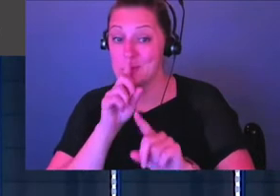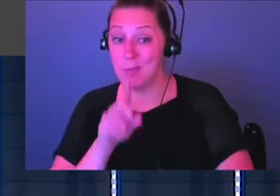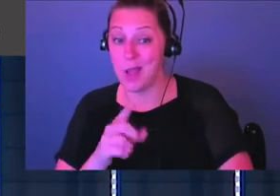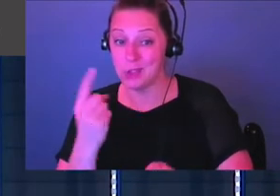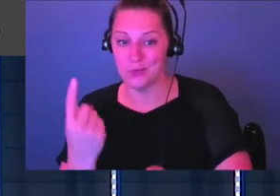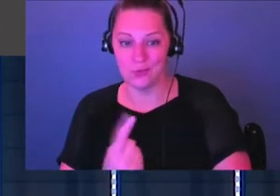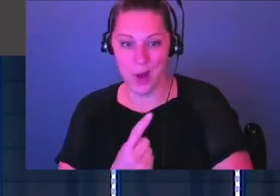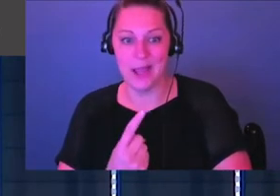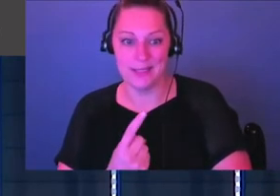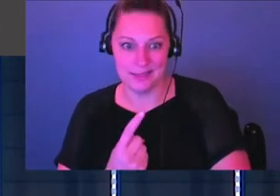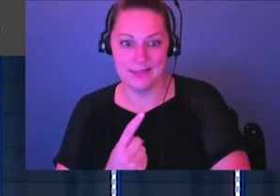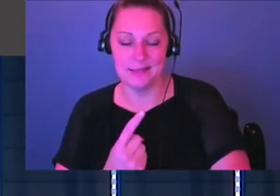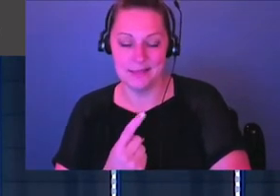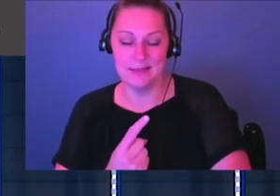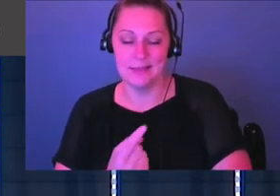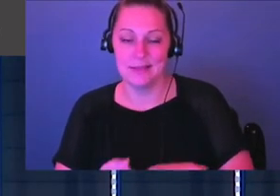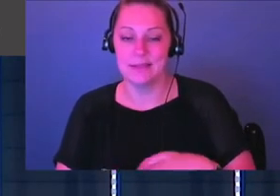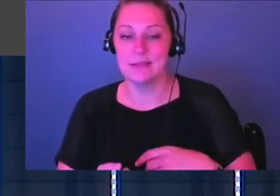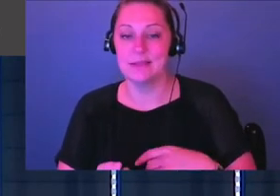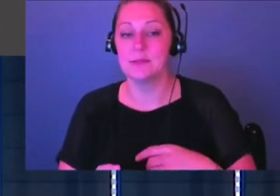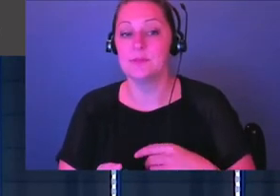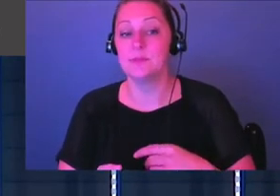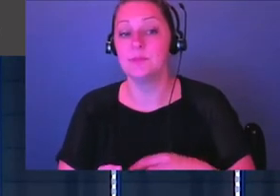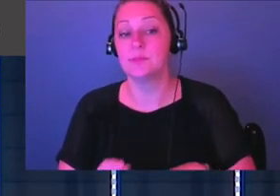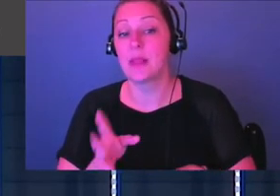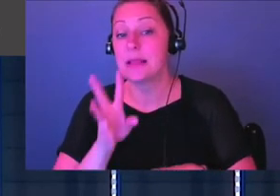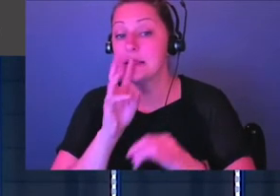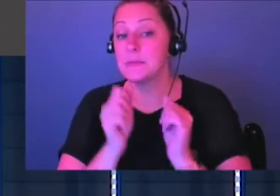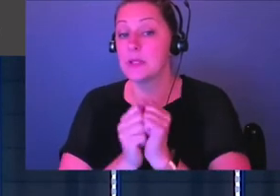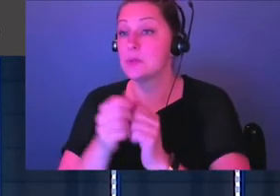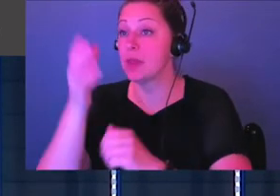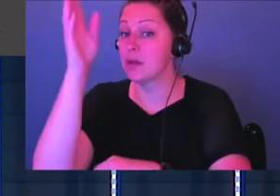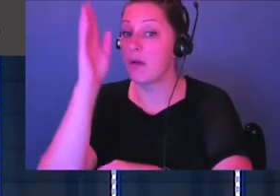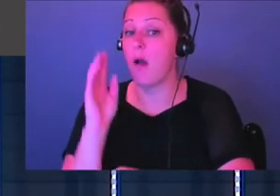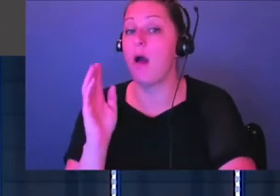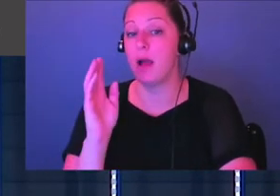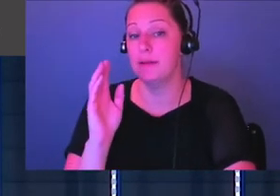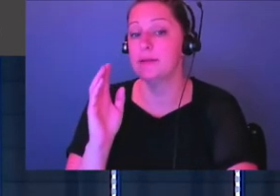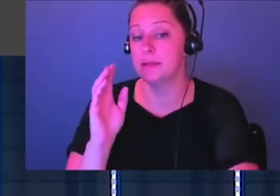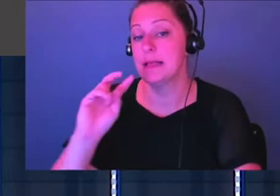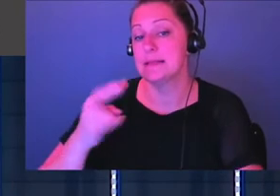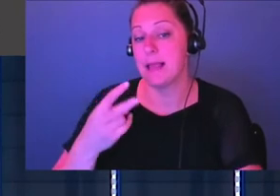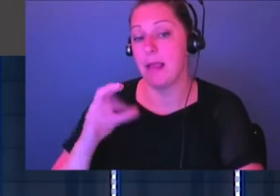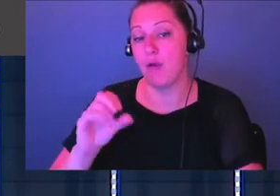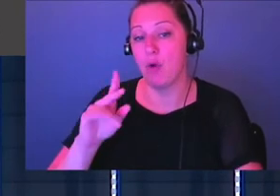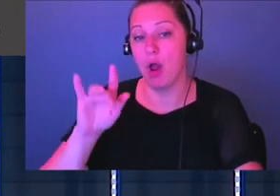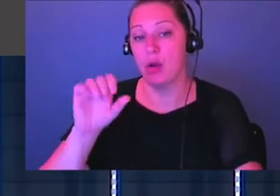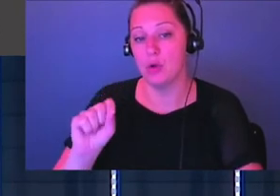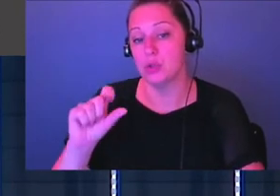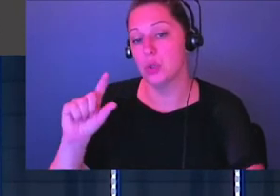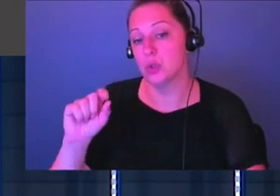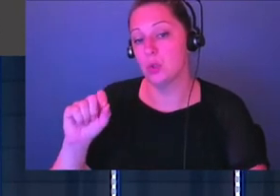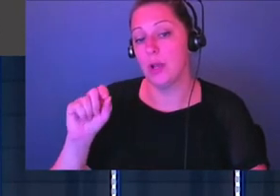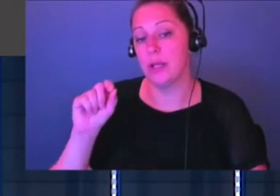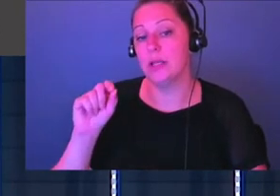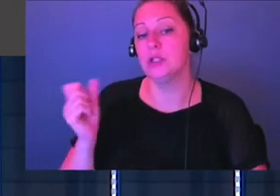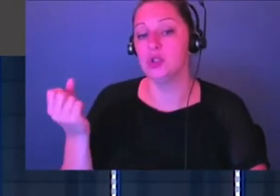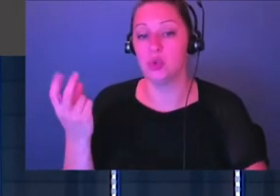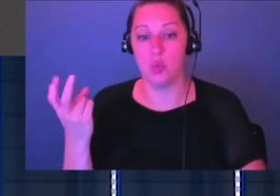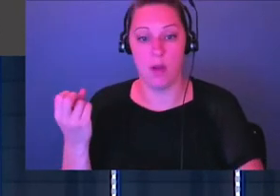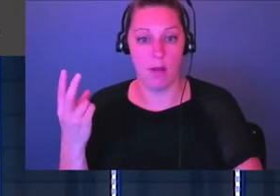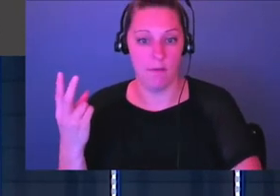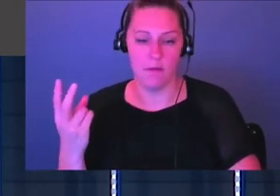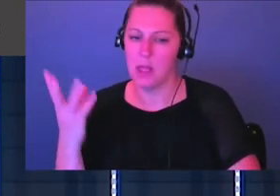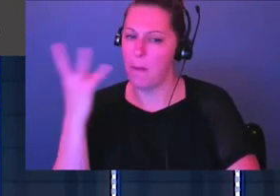20, 12, it says he talks to God. So Jehoshaphat has just prayed to God, okay? And if you haven't read this prayer, it's a beautiful prayer.